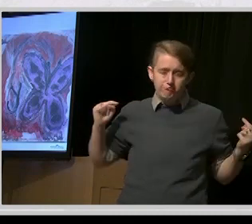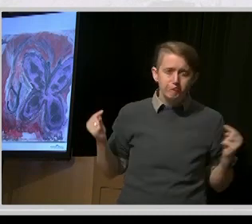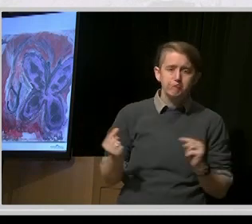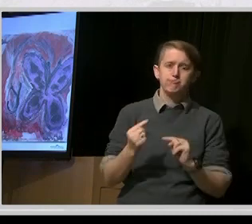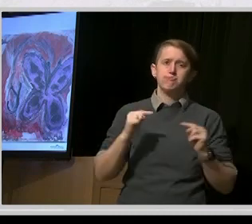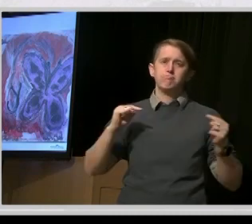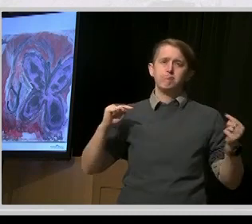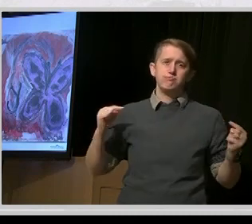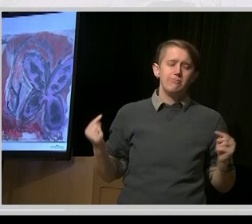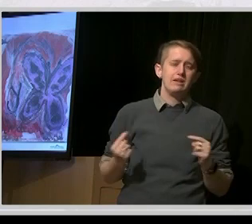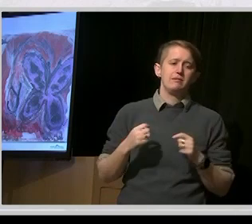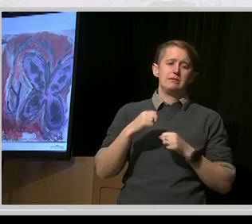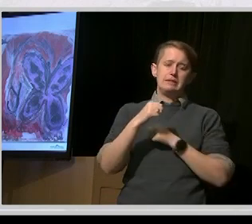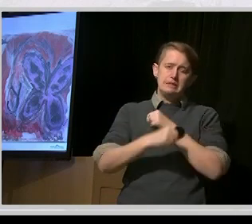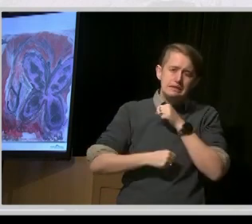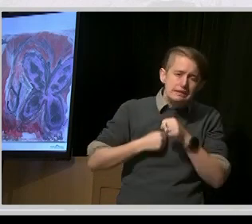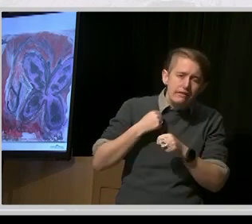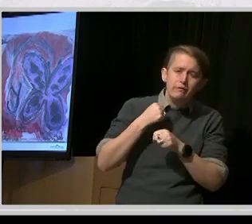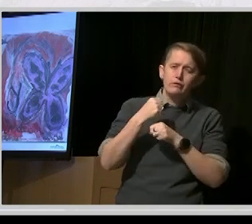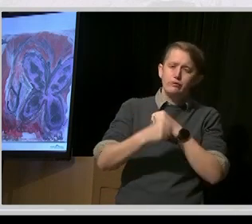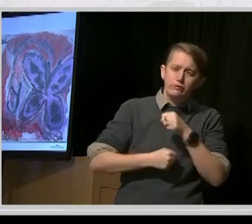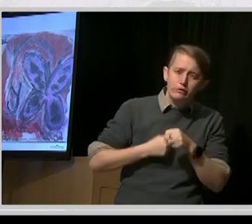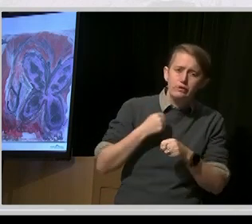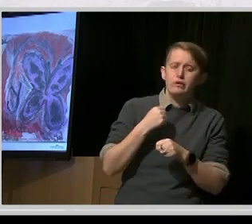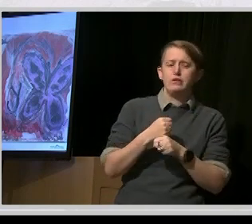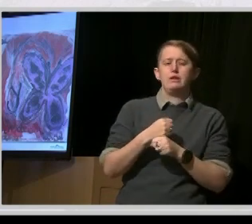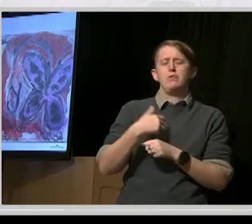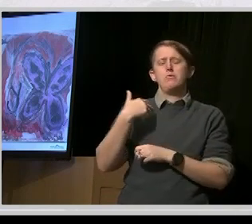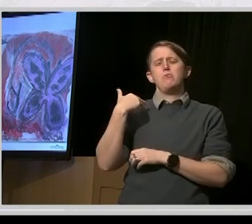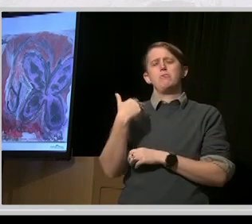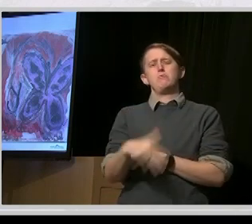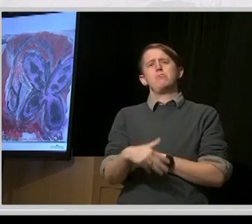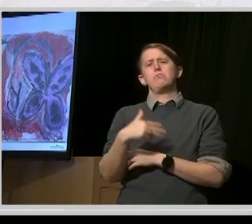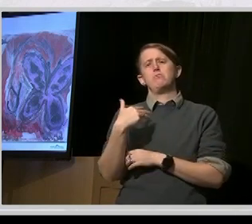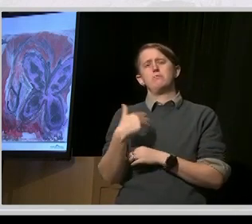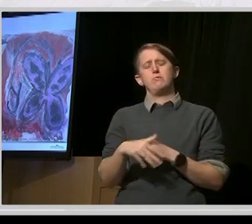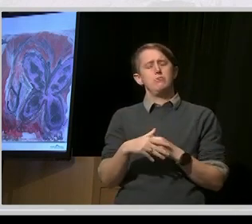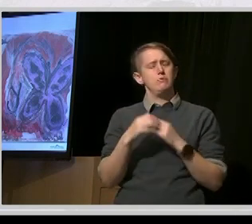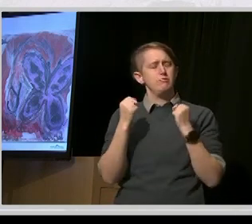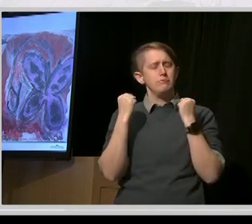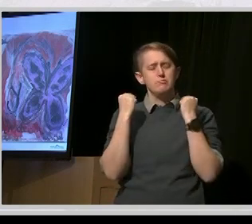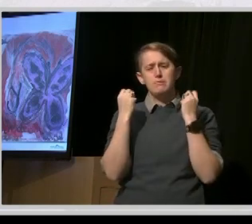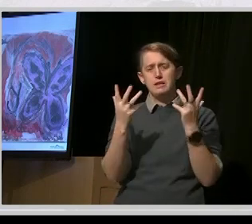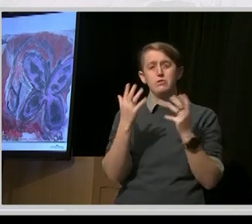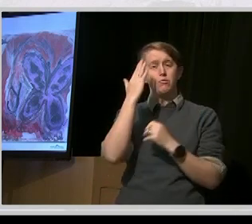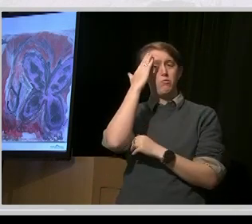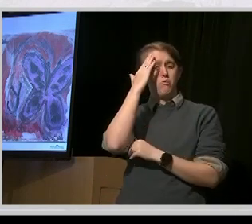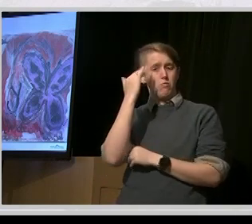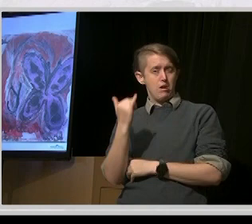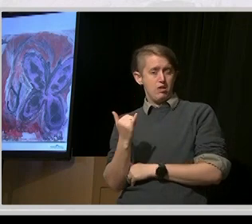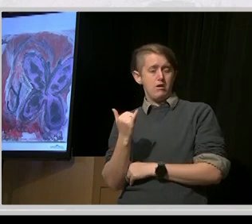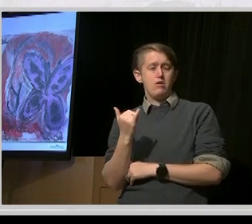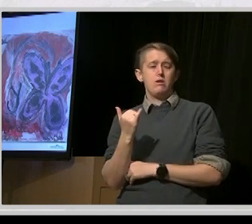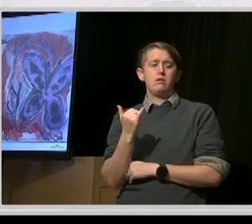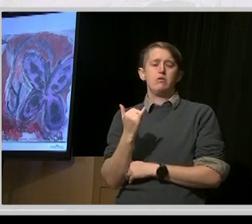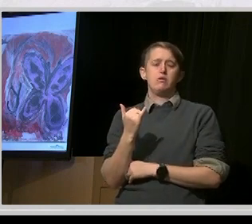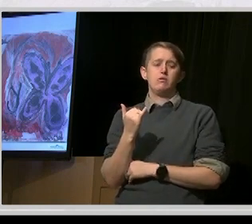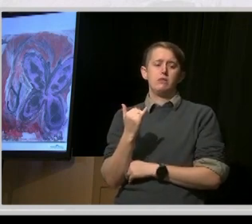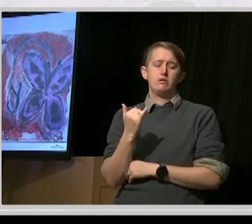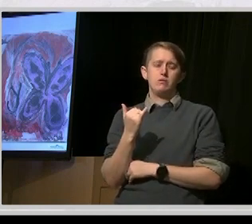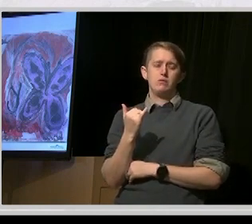suffering, because people who have been incarcerated, because people have been incarcerated